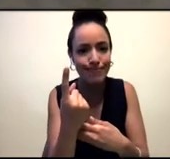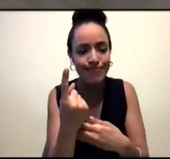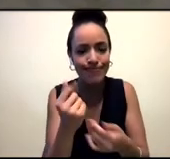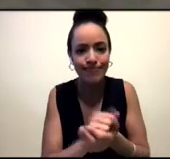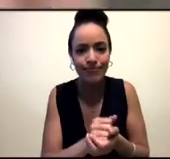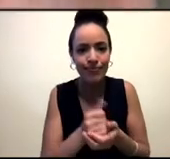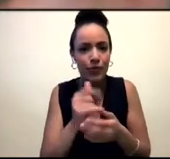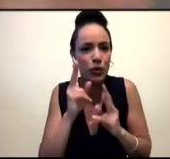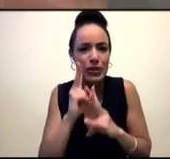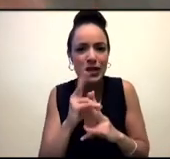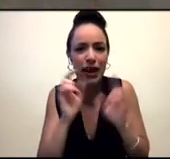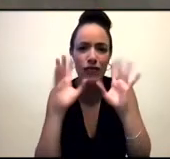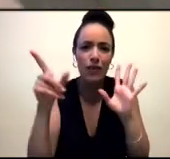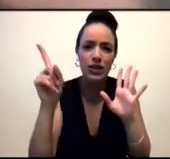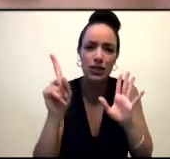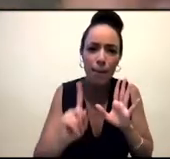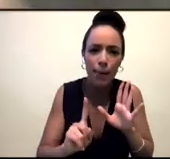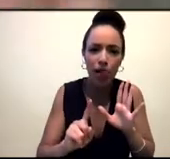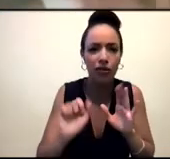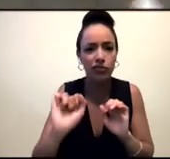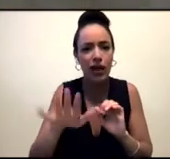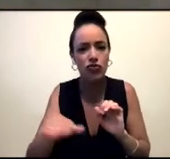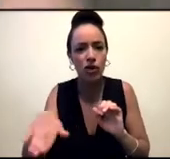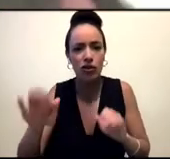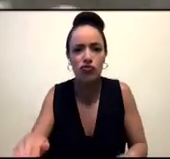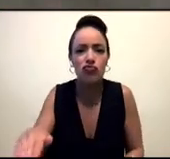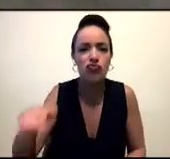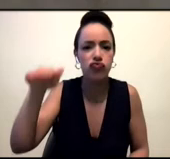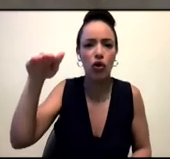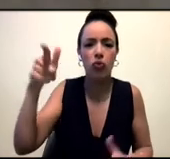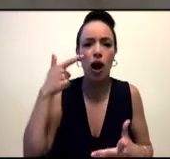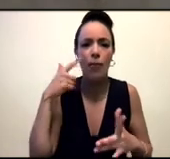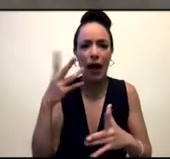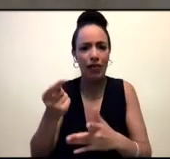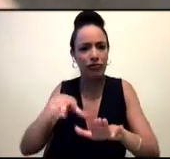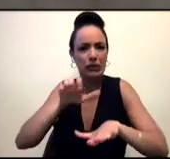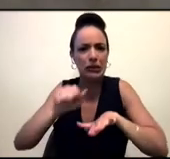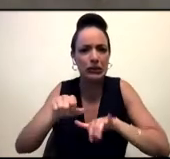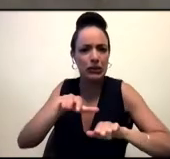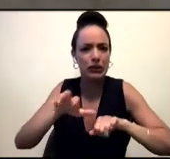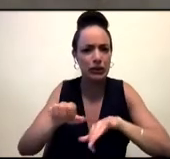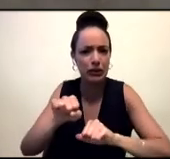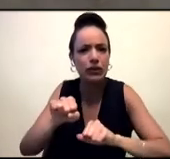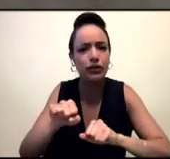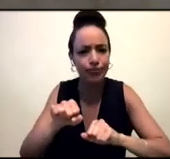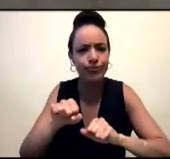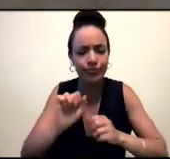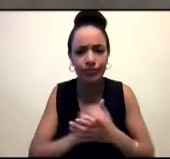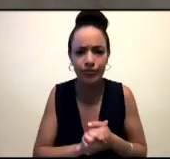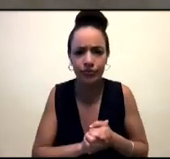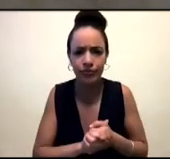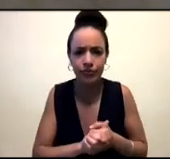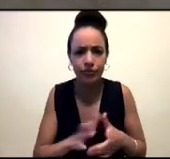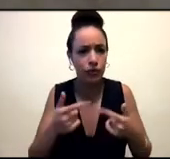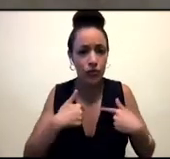go through that experience of, you know, having traumatic adulthoods or getting into that place. And so, I wasn't applying that to me. And so, I've completely